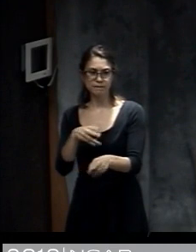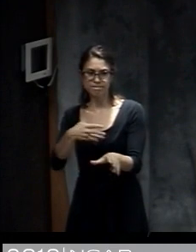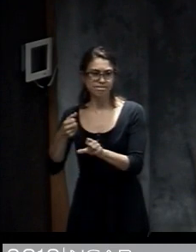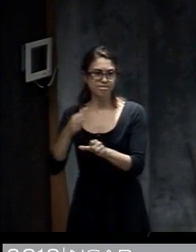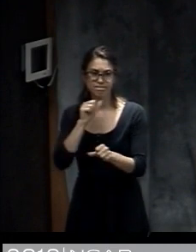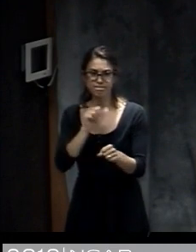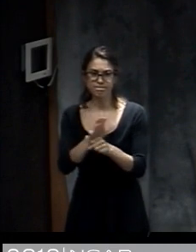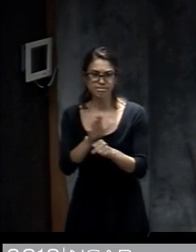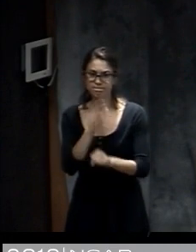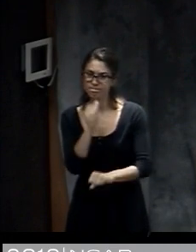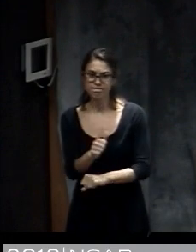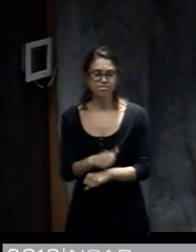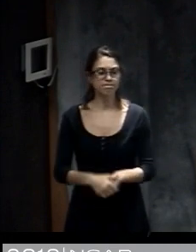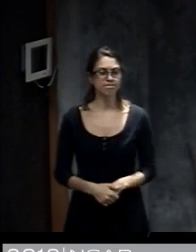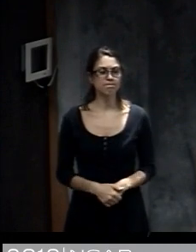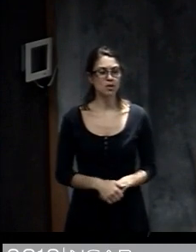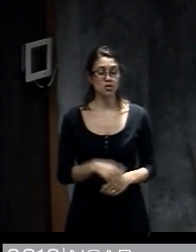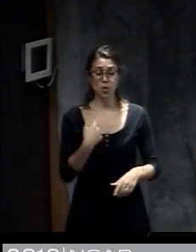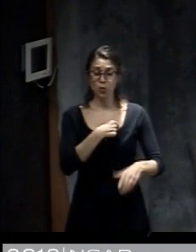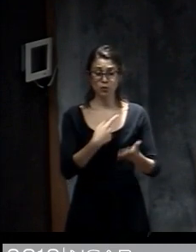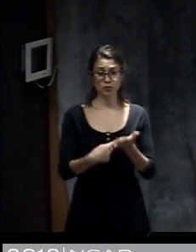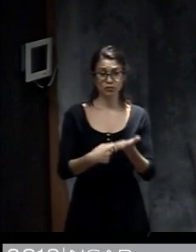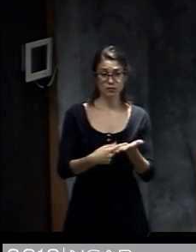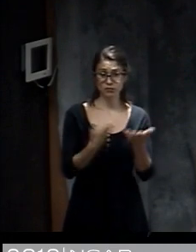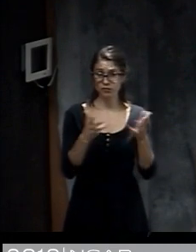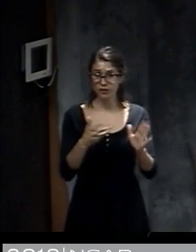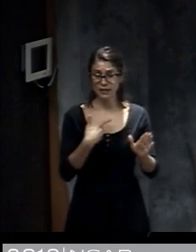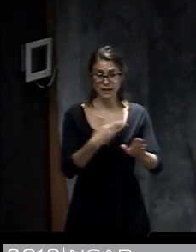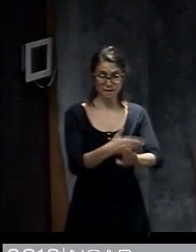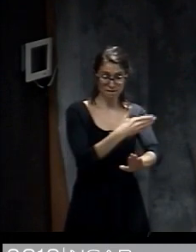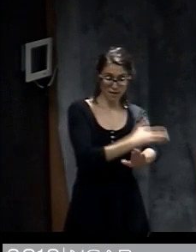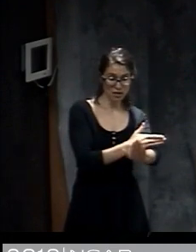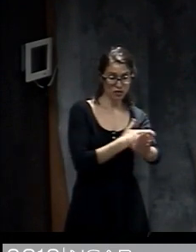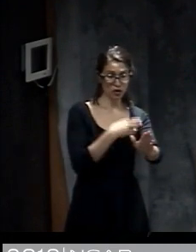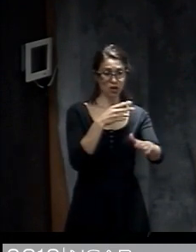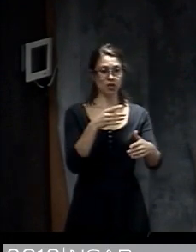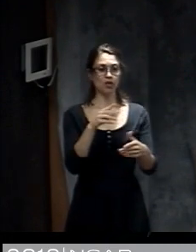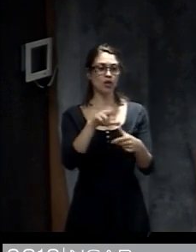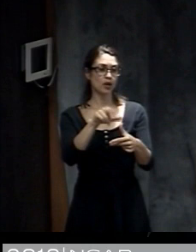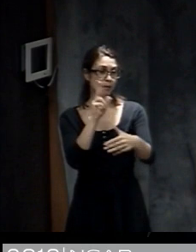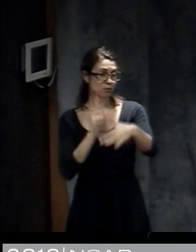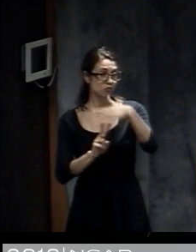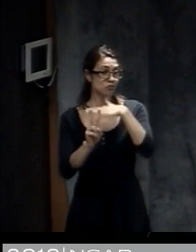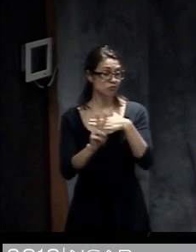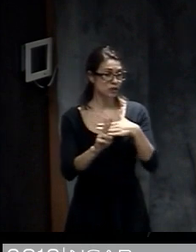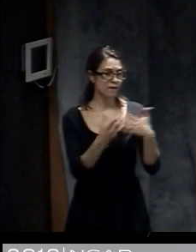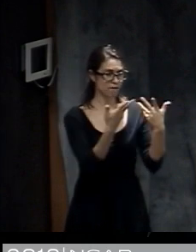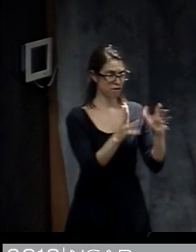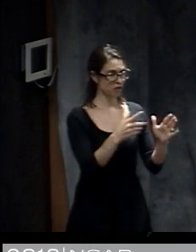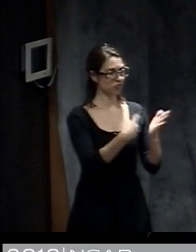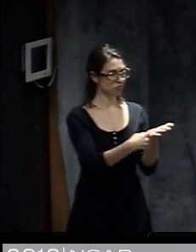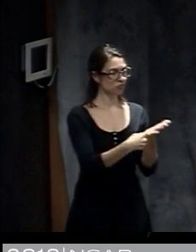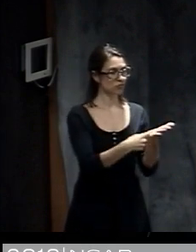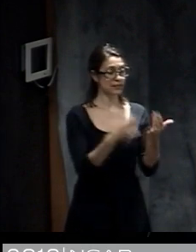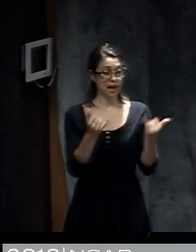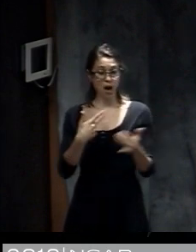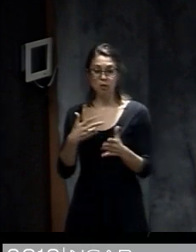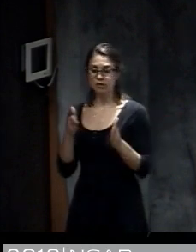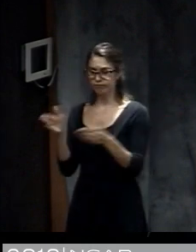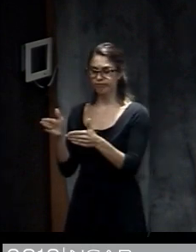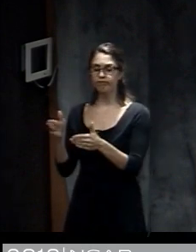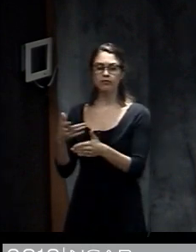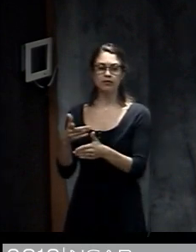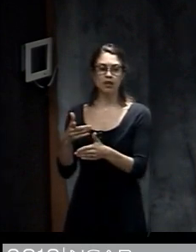So I've talked about the advances in hurricane prediction. So now I want to talk about some of the advances that have been made in hazards research and risk